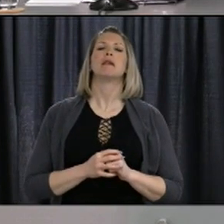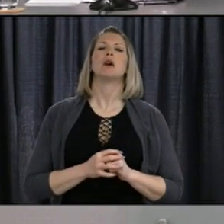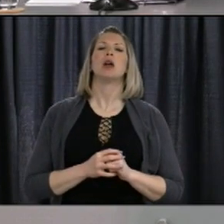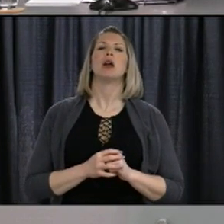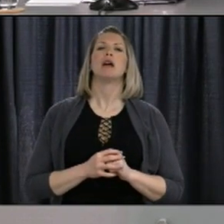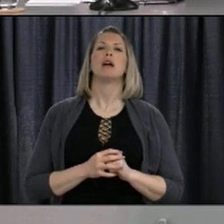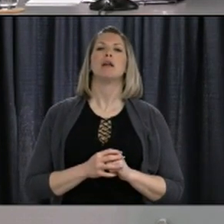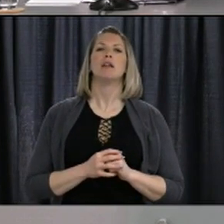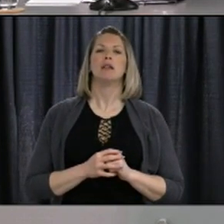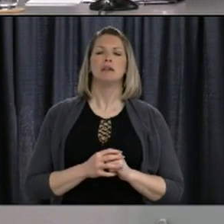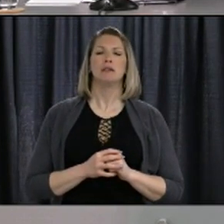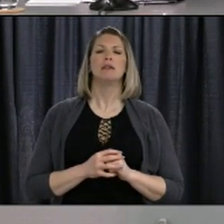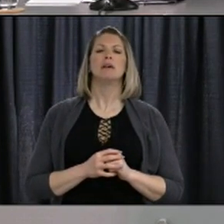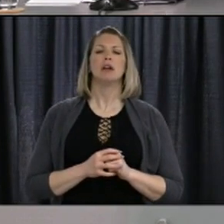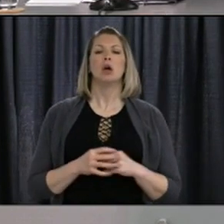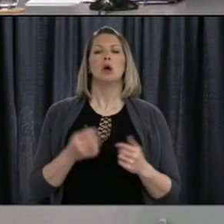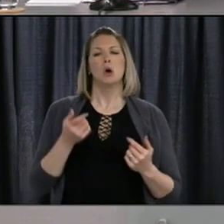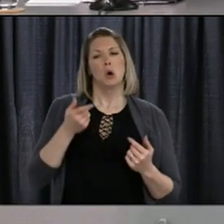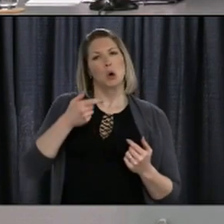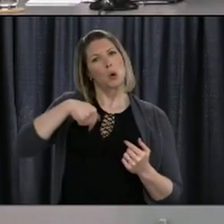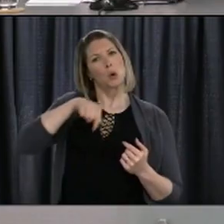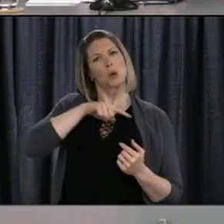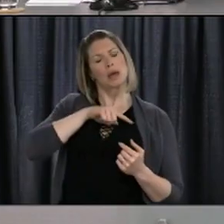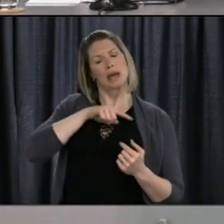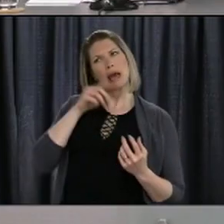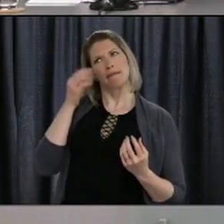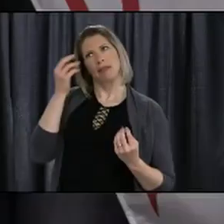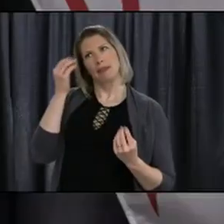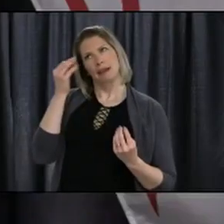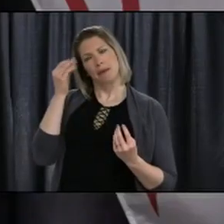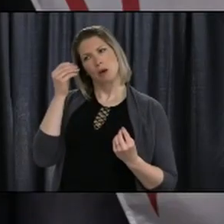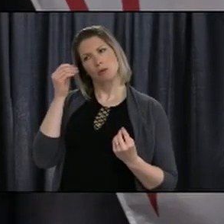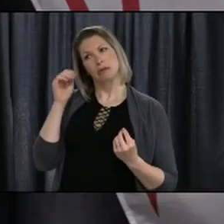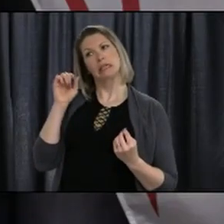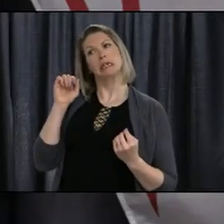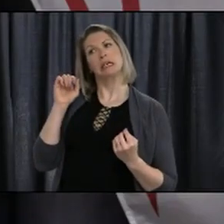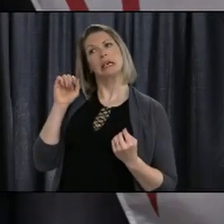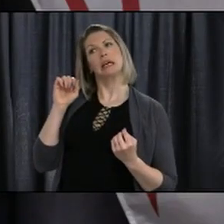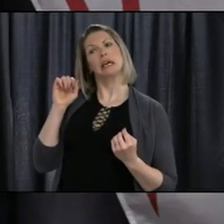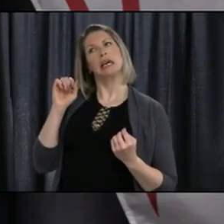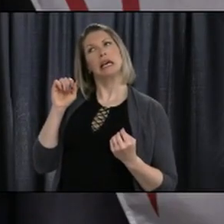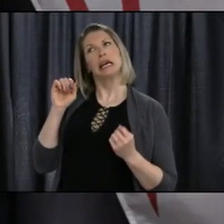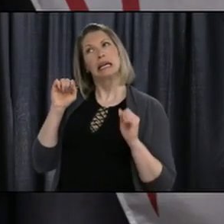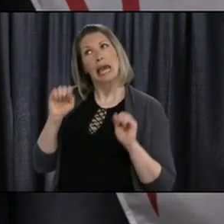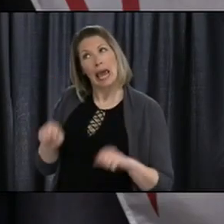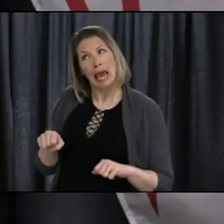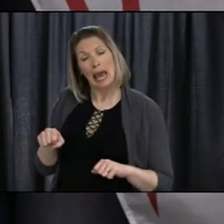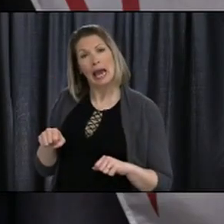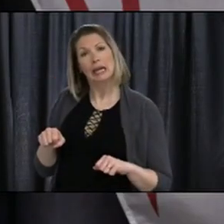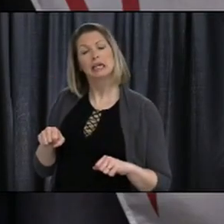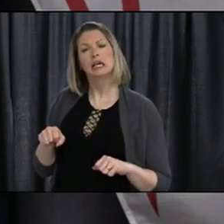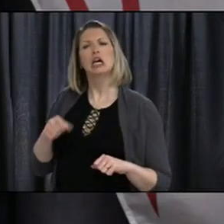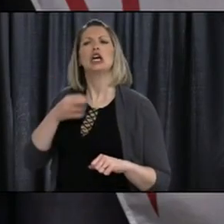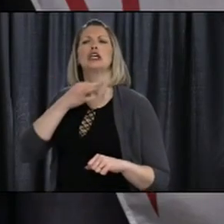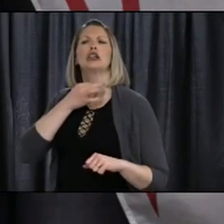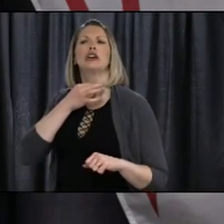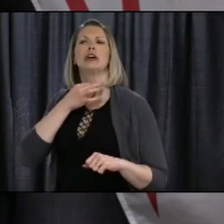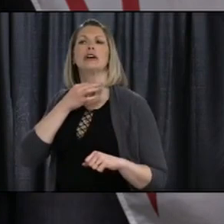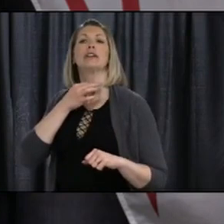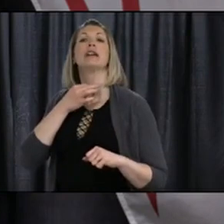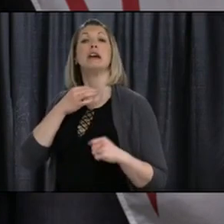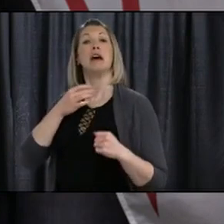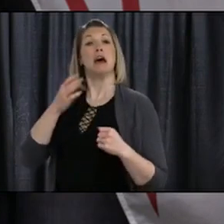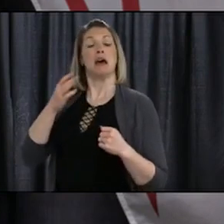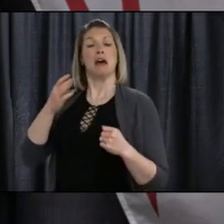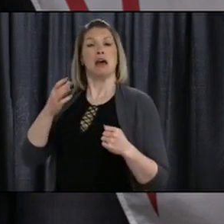and my concern would be that, well, that might be the way things start out at the beginning of the gathering. It may not be how it ends up. We